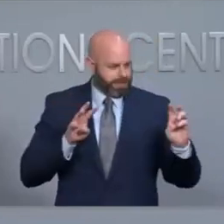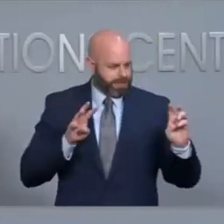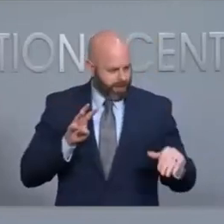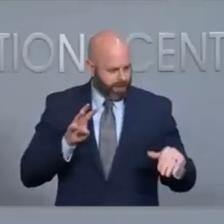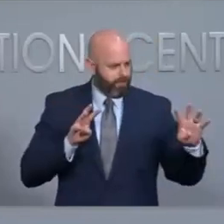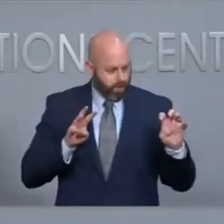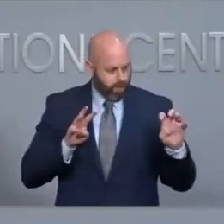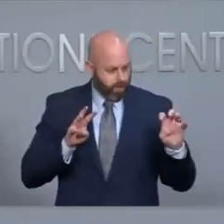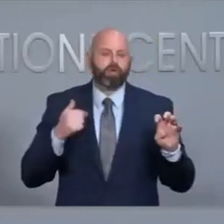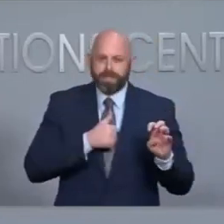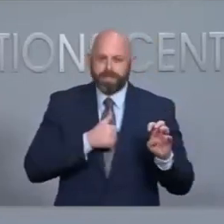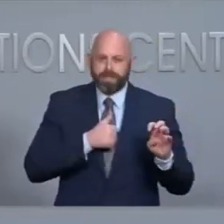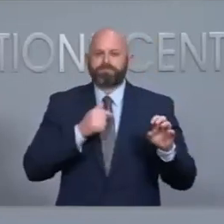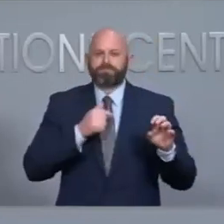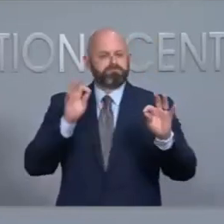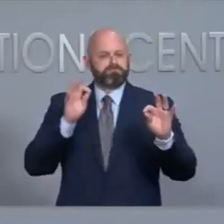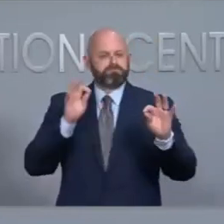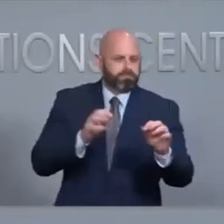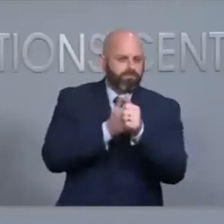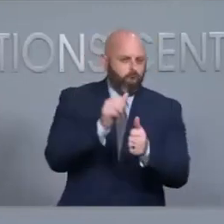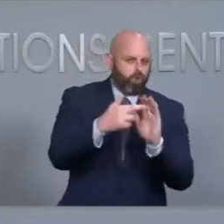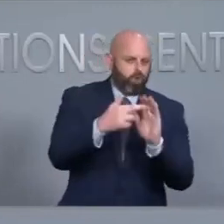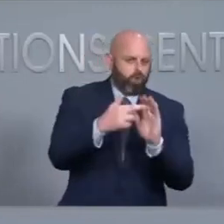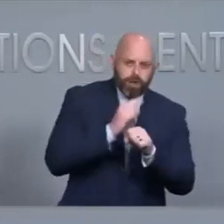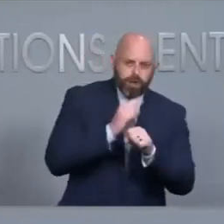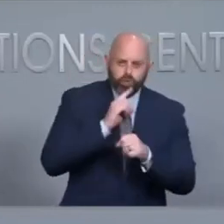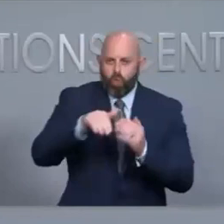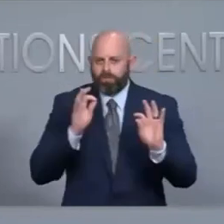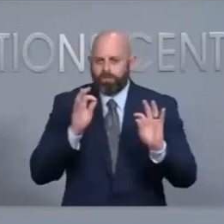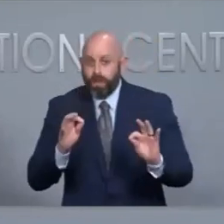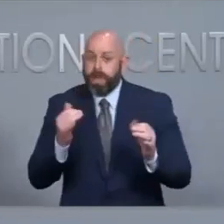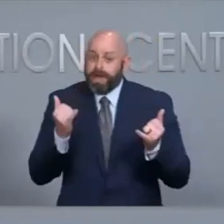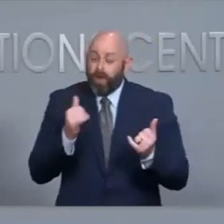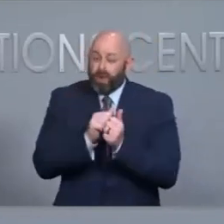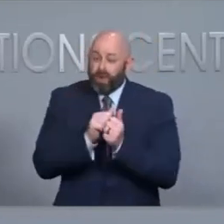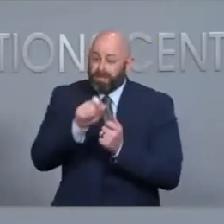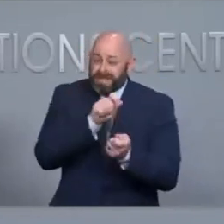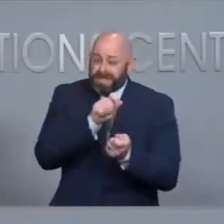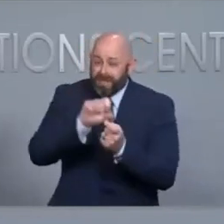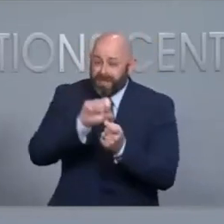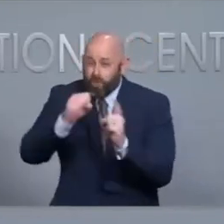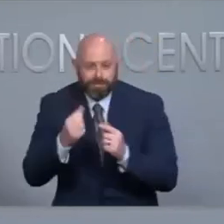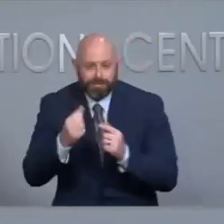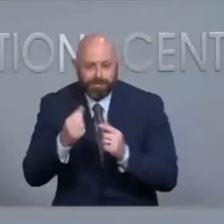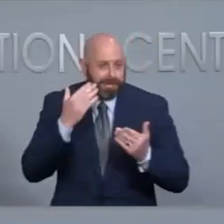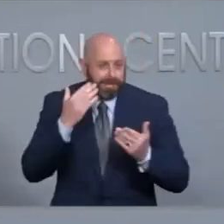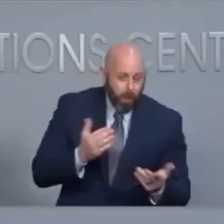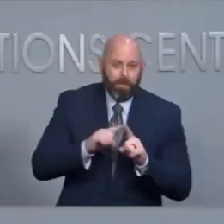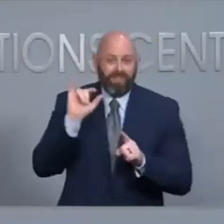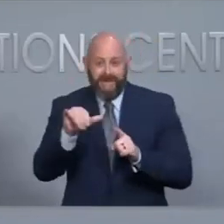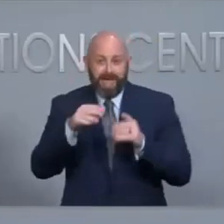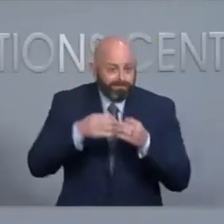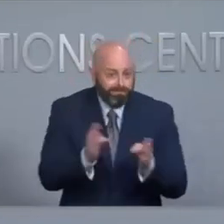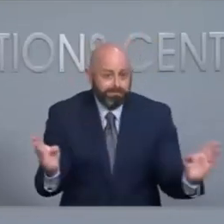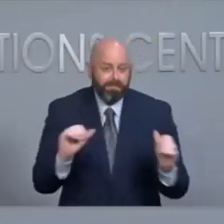committees so without knowing the exact situation or having that in front of me I think that's probably the best I can describe how the campaign